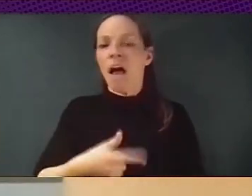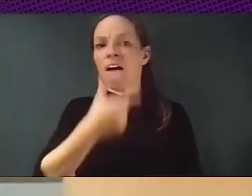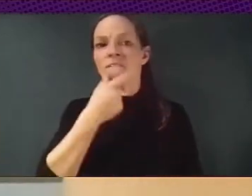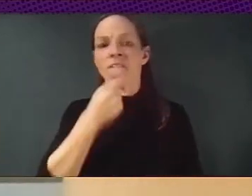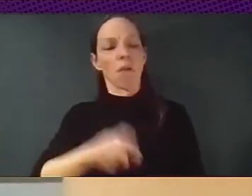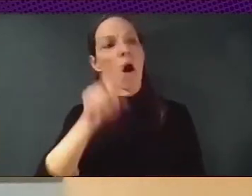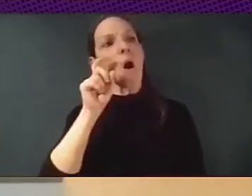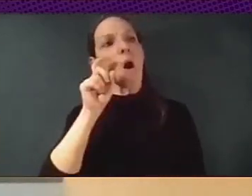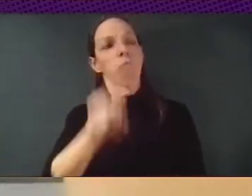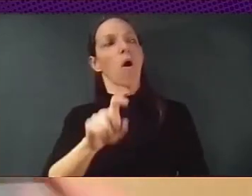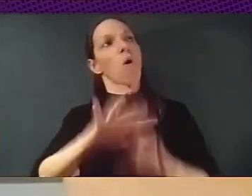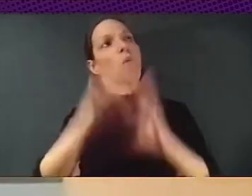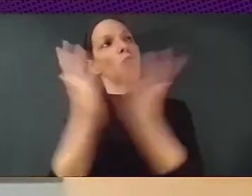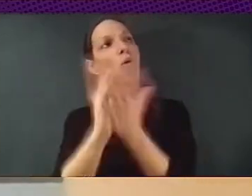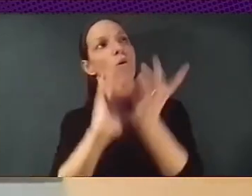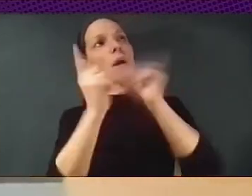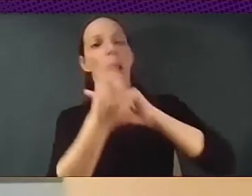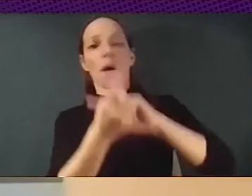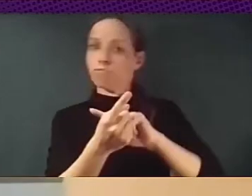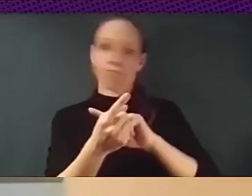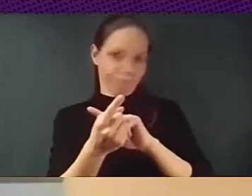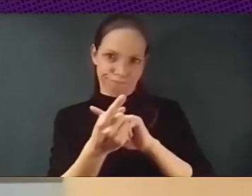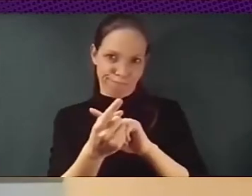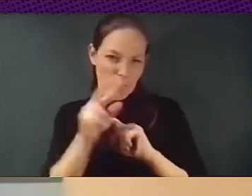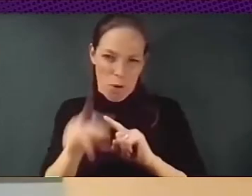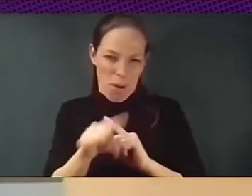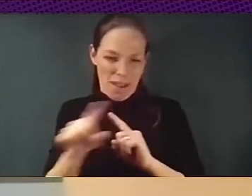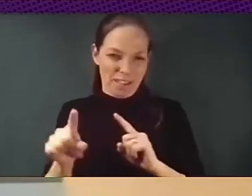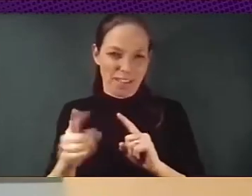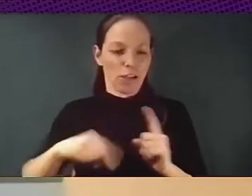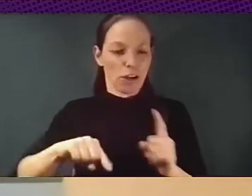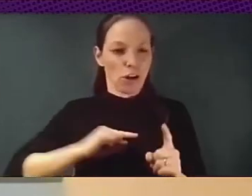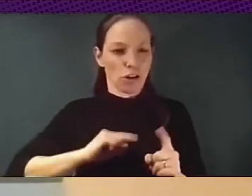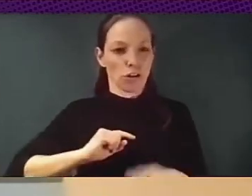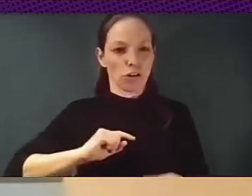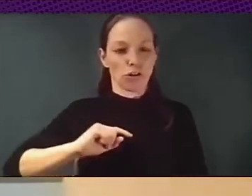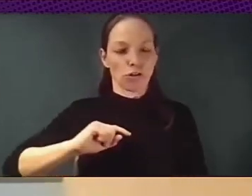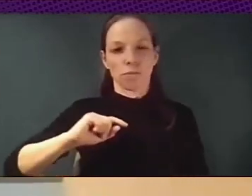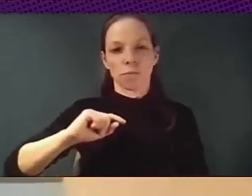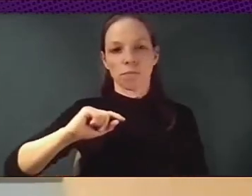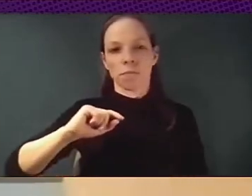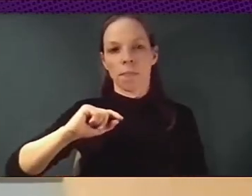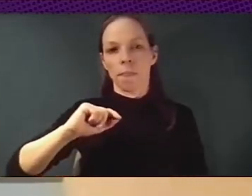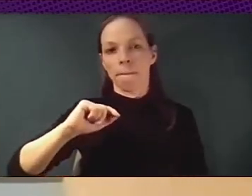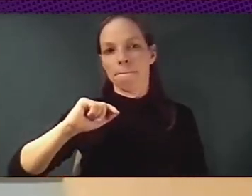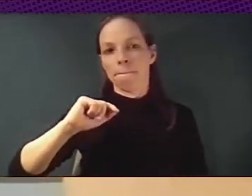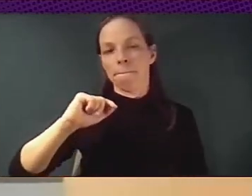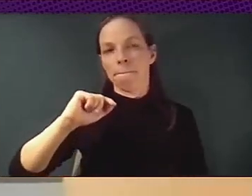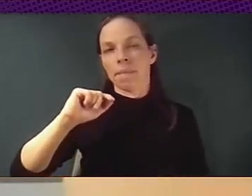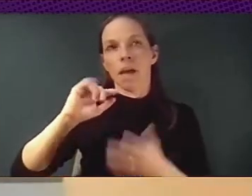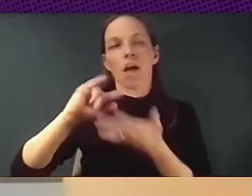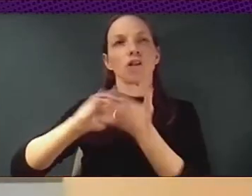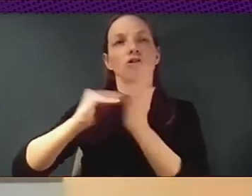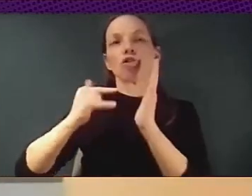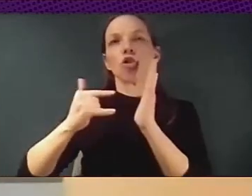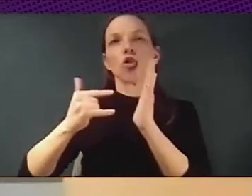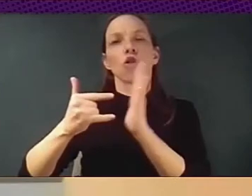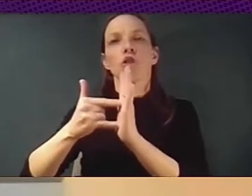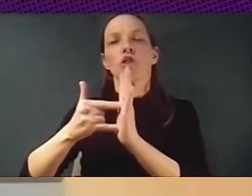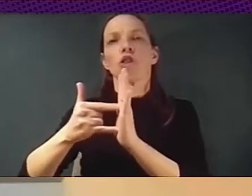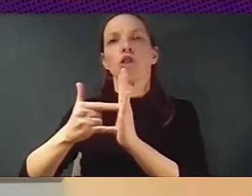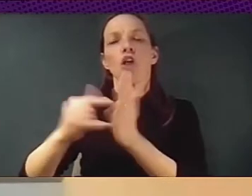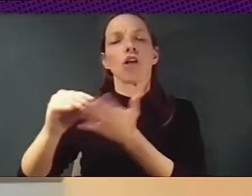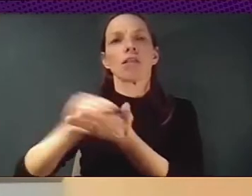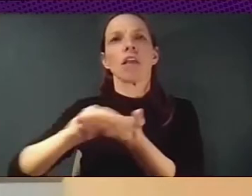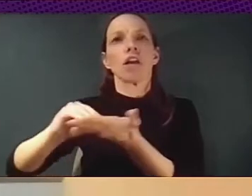solutionism as an ideology, which was imposed by Silicon Valley, and which technological solutionism basically also